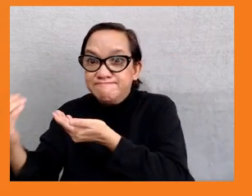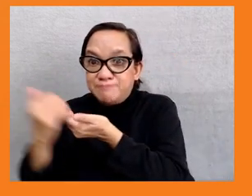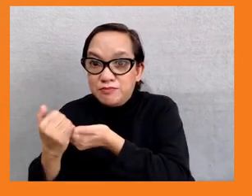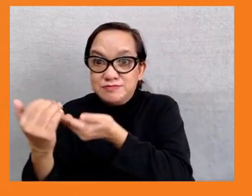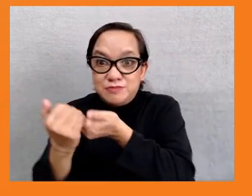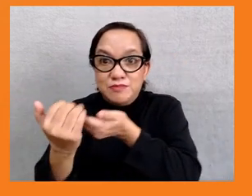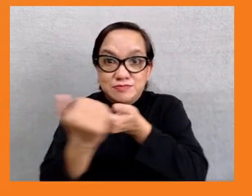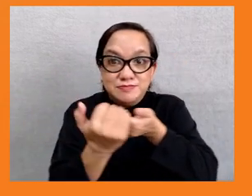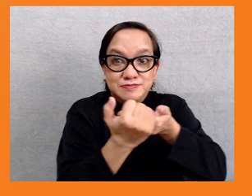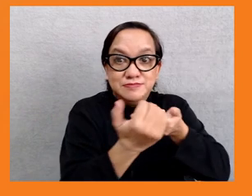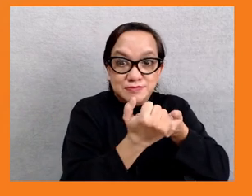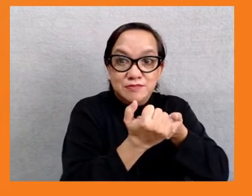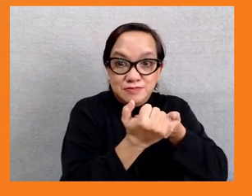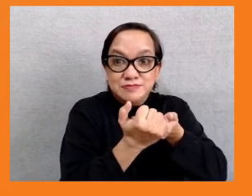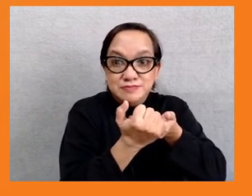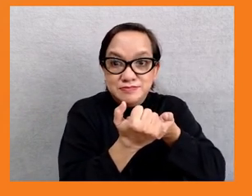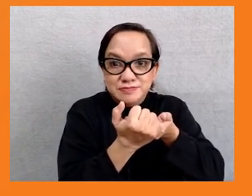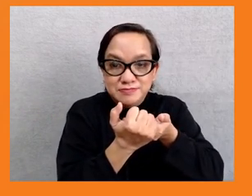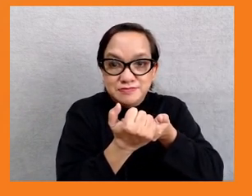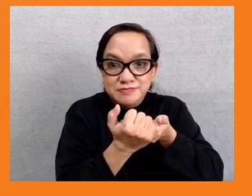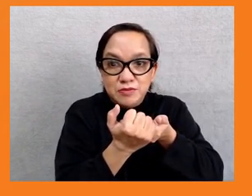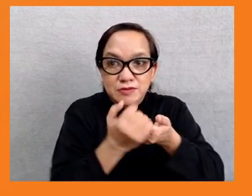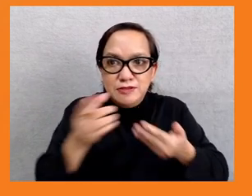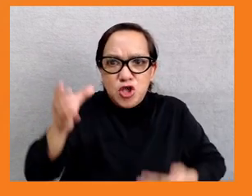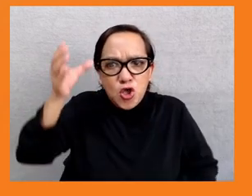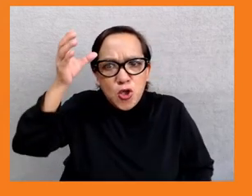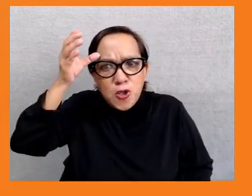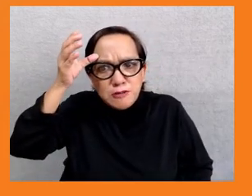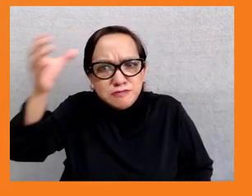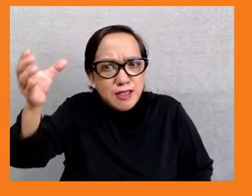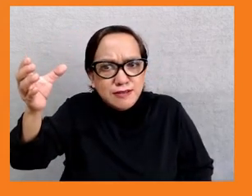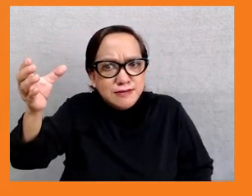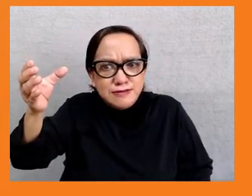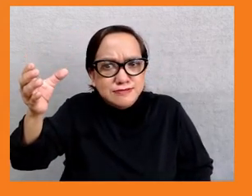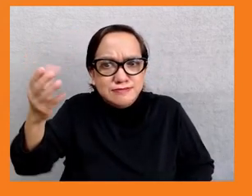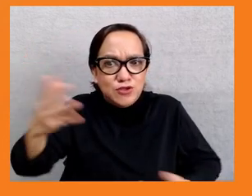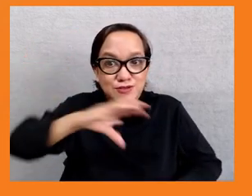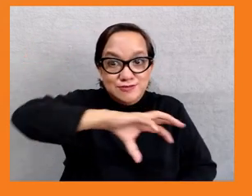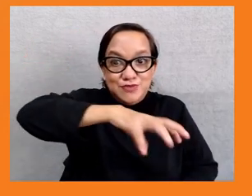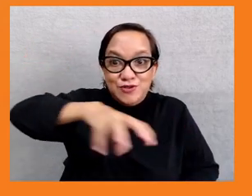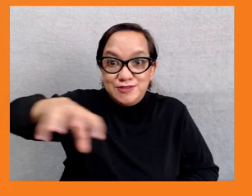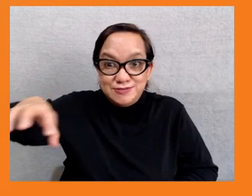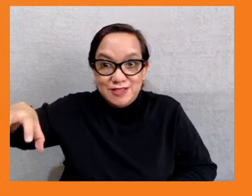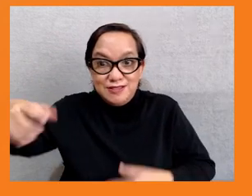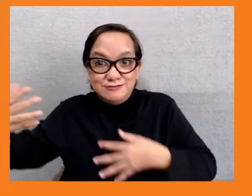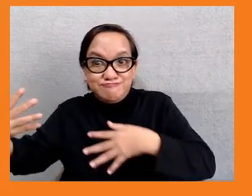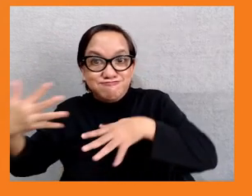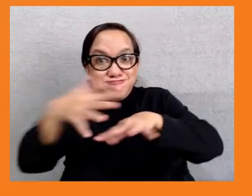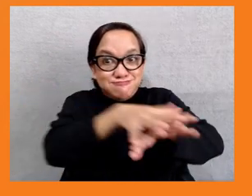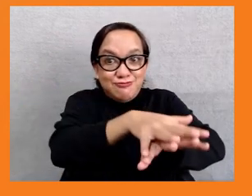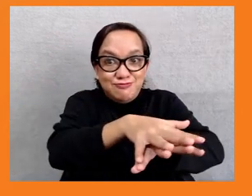Ecuador or Bolivia, or Ubuntu from South Africa, or ones that are moral concepts, but also measure